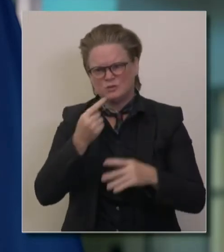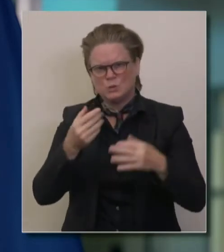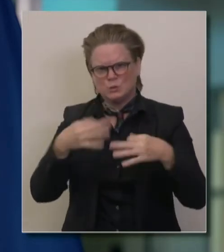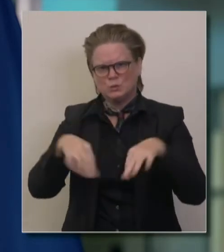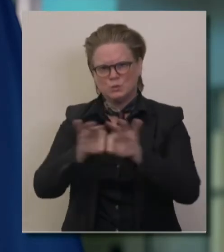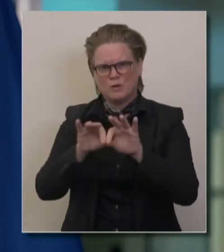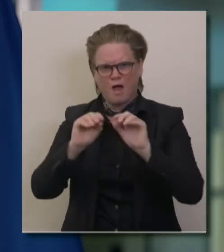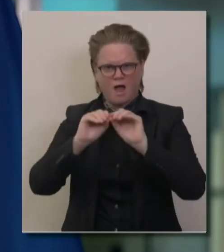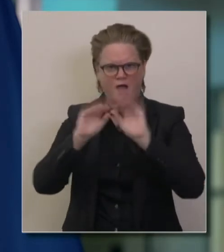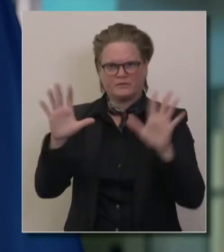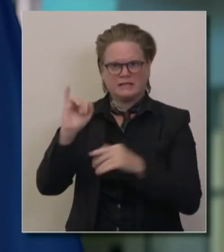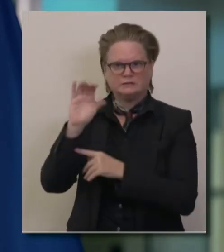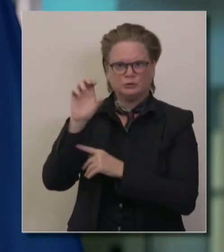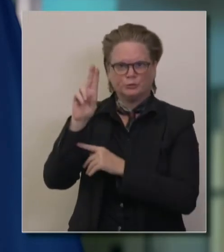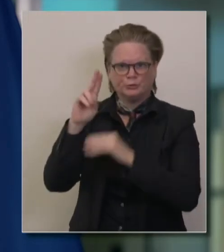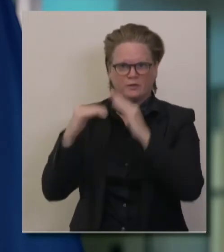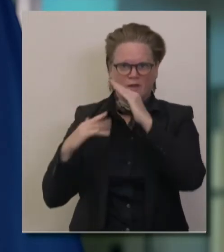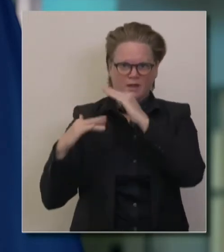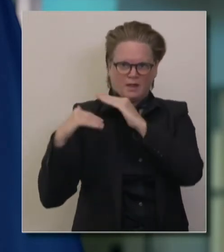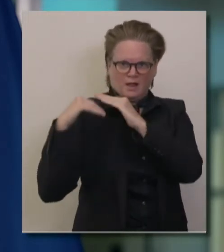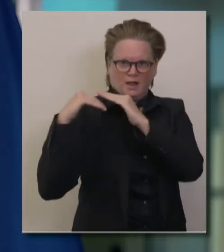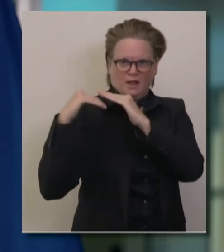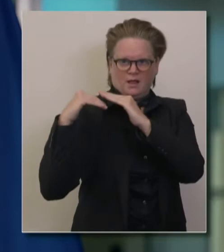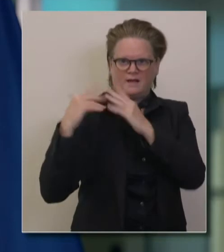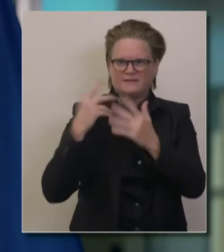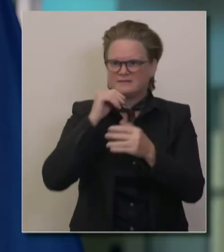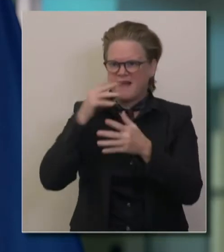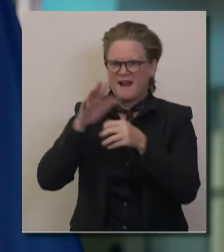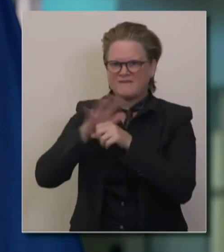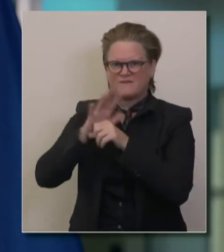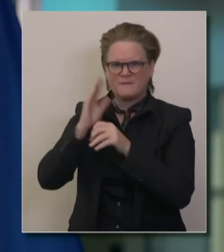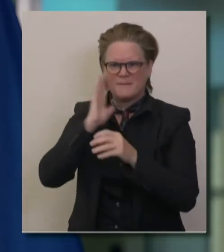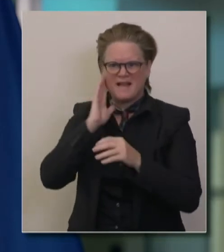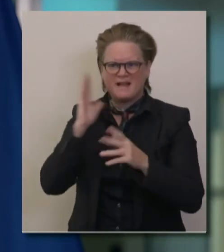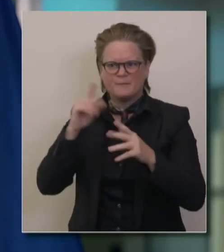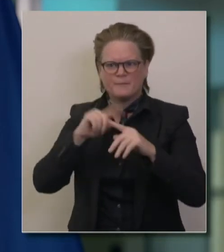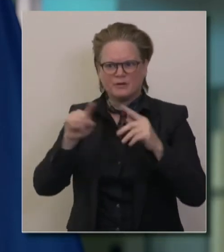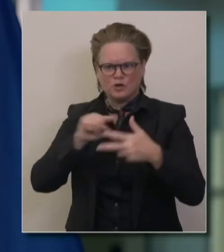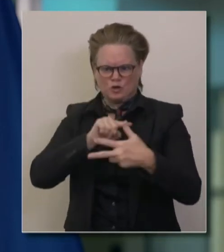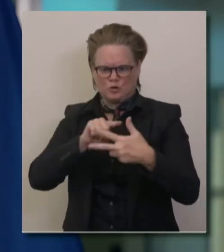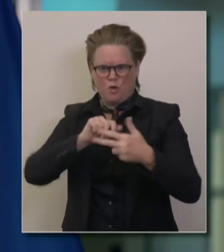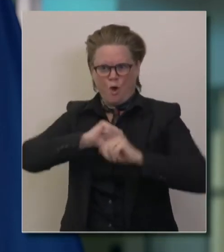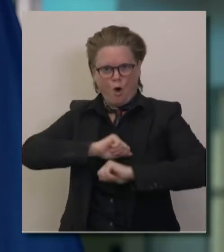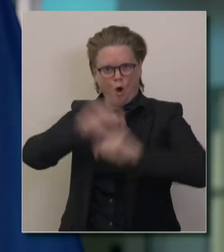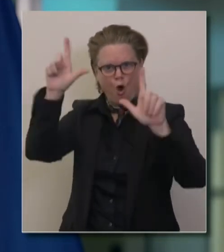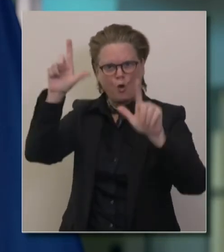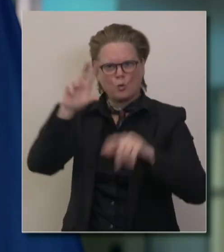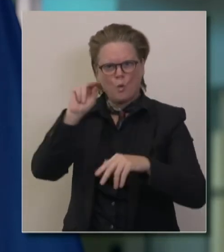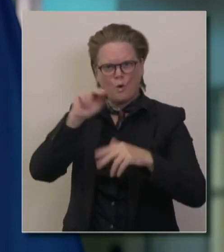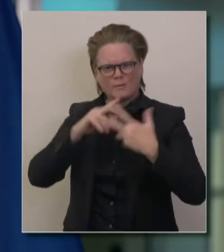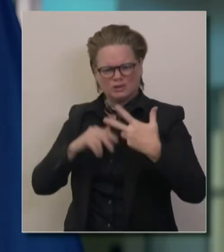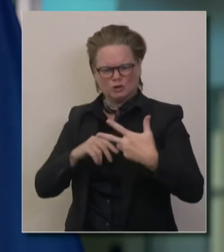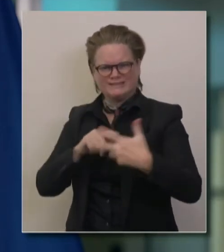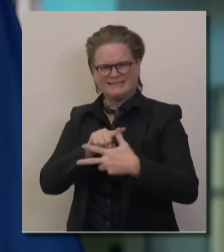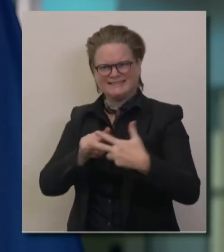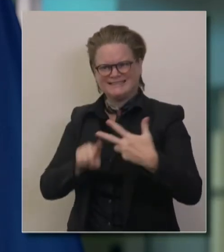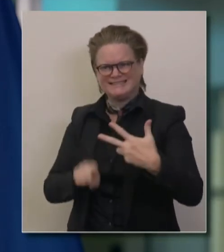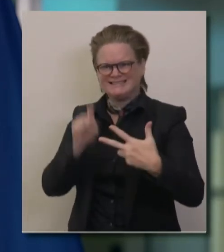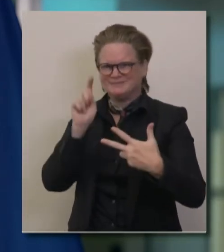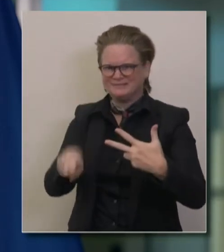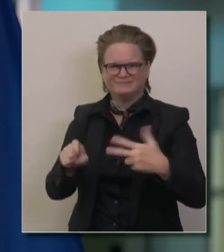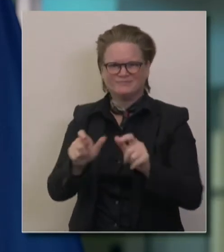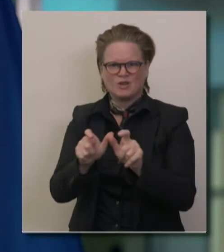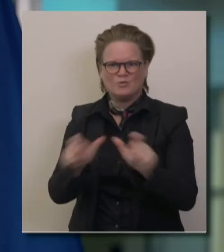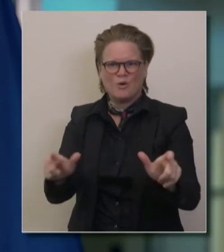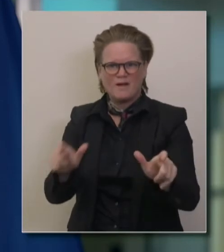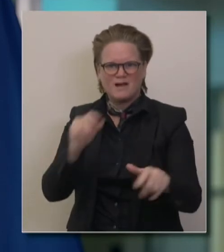in this order, but the vast majority, overwhelming majority of the population of the state is. Look, as it relates to the conversations we had,